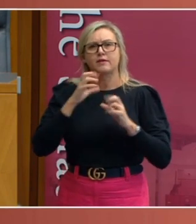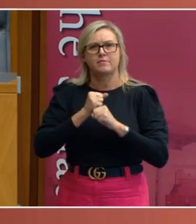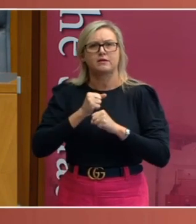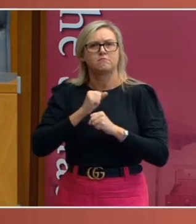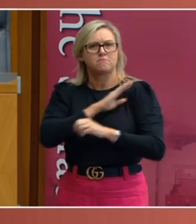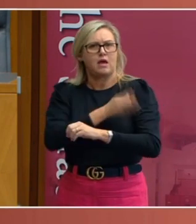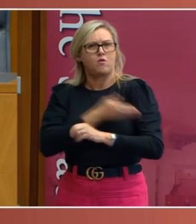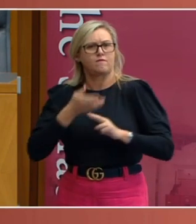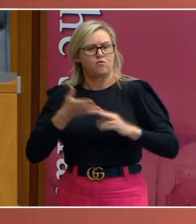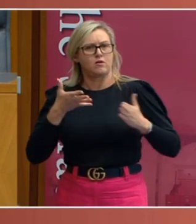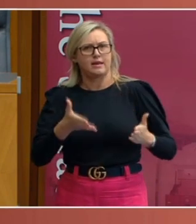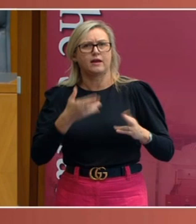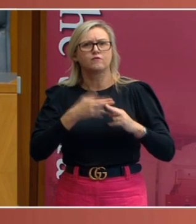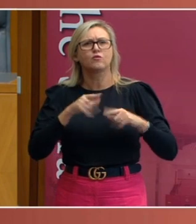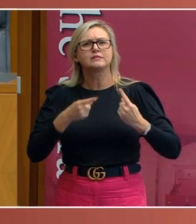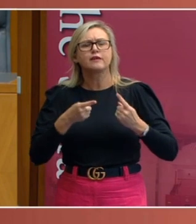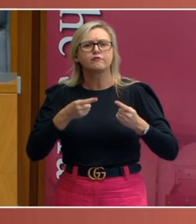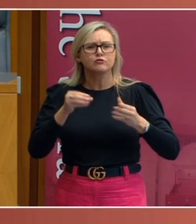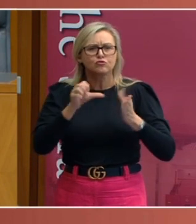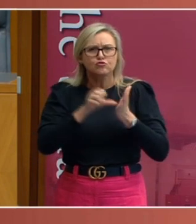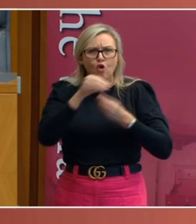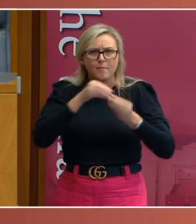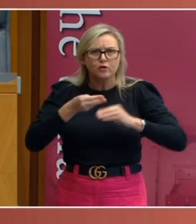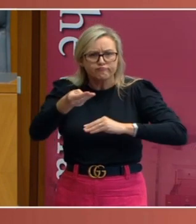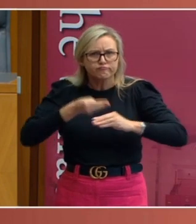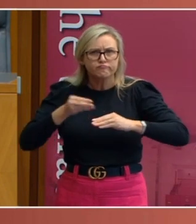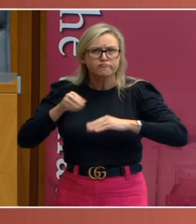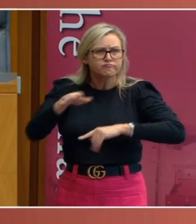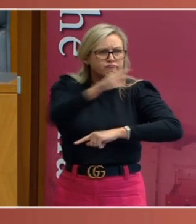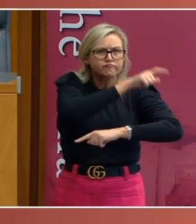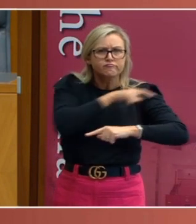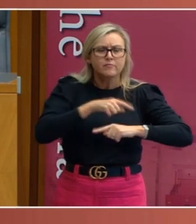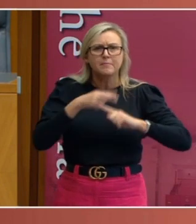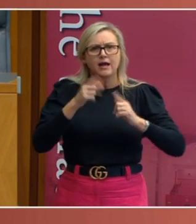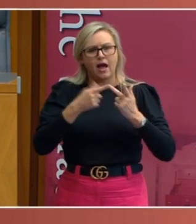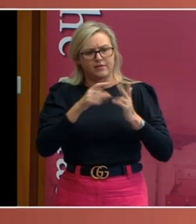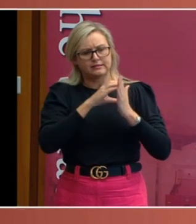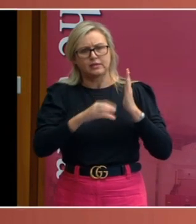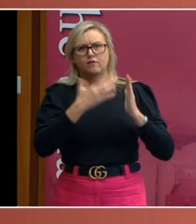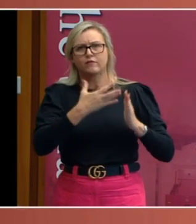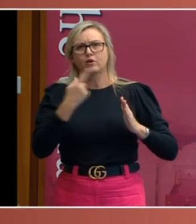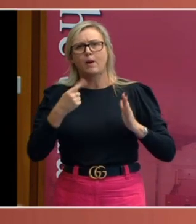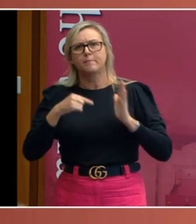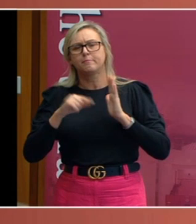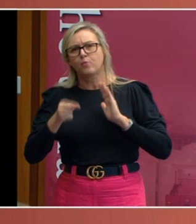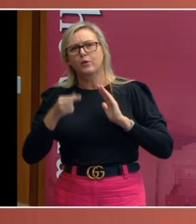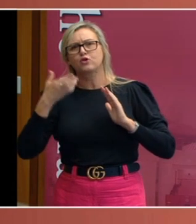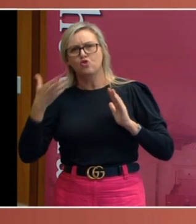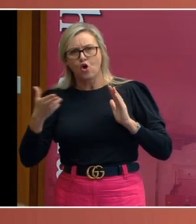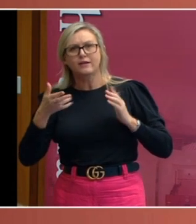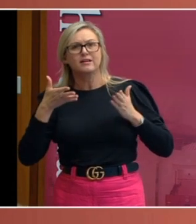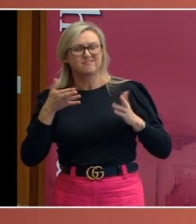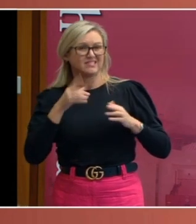trade and commerce under section 51-1 and quarantine under section 51-9. Section 112